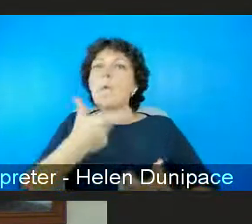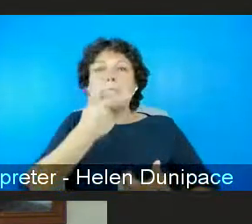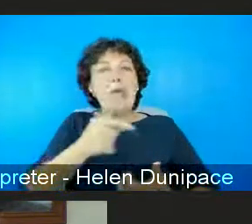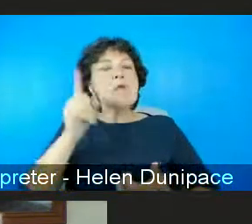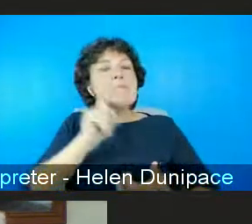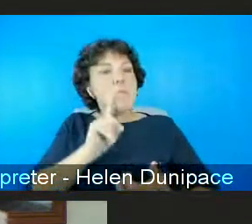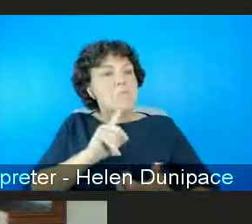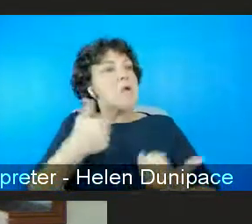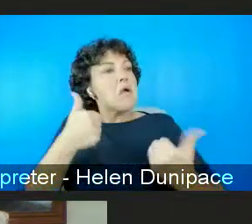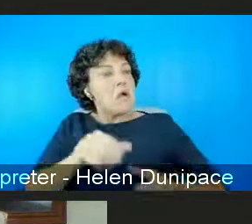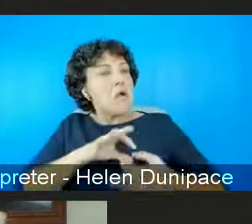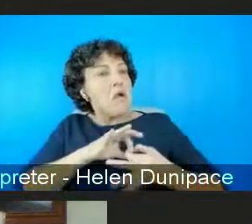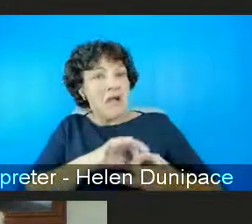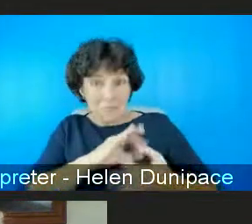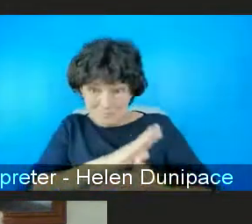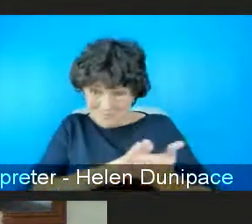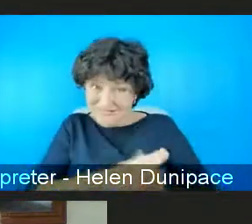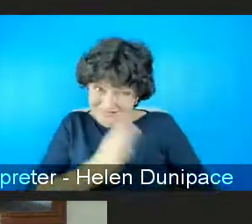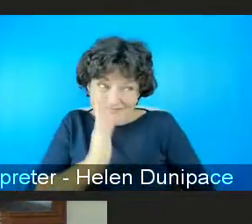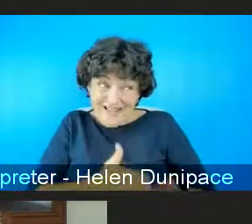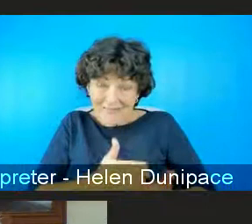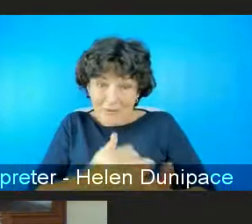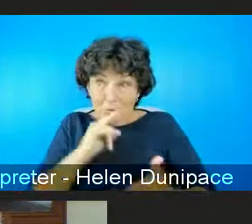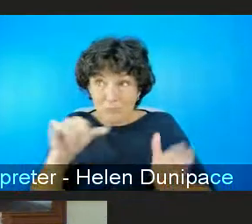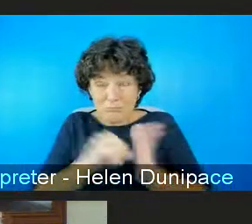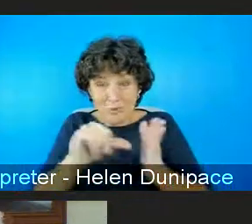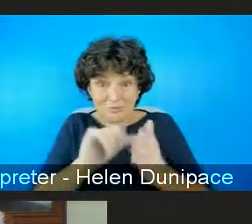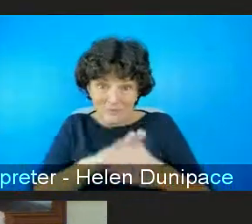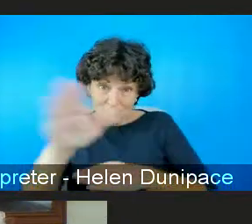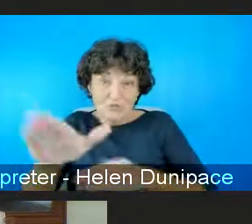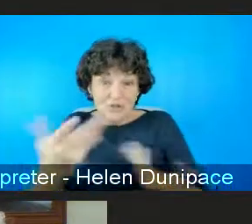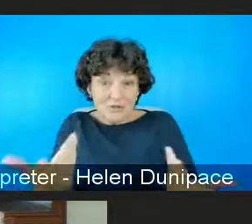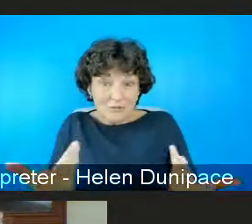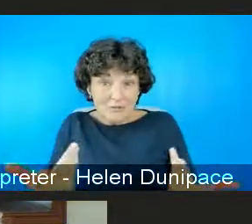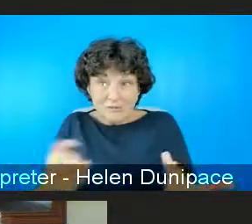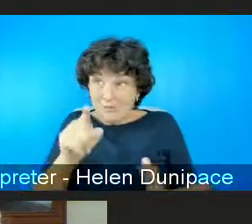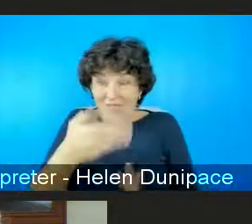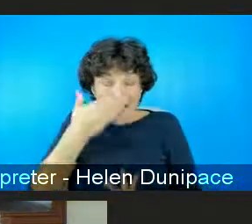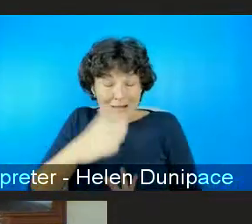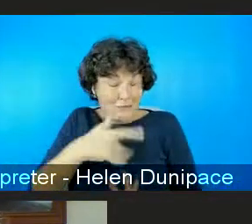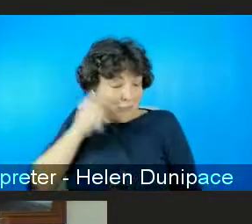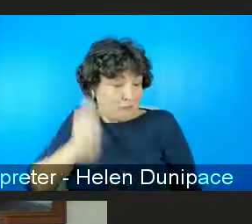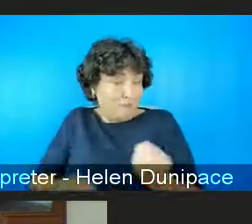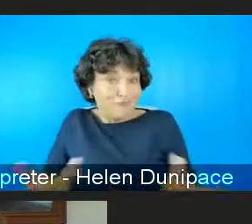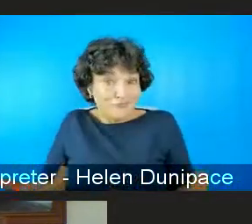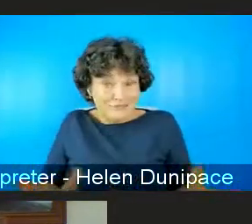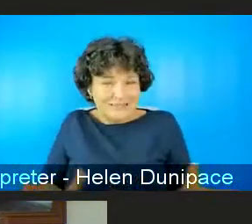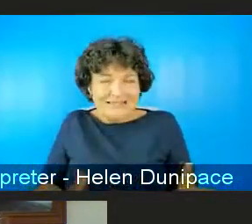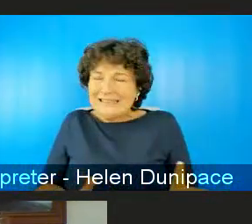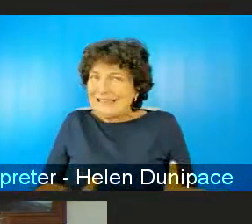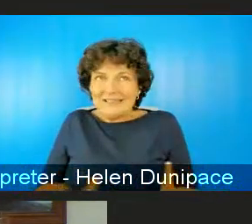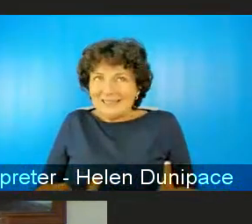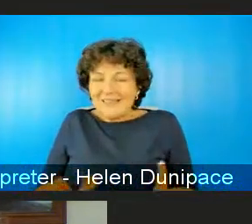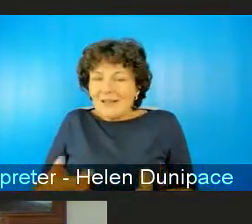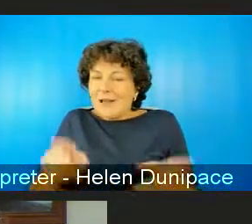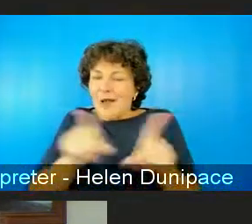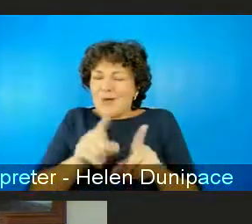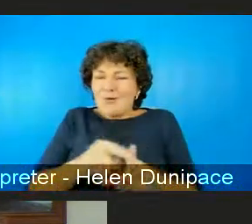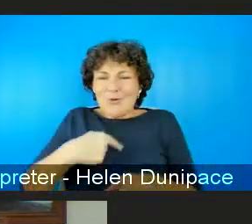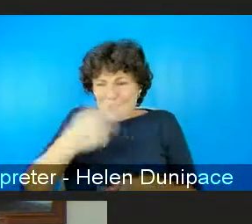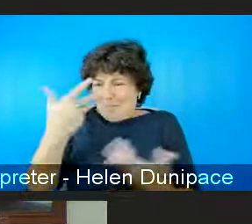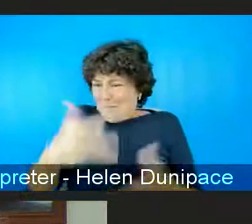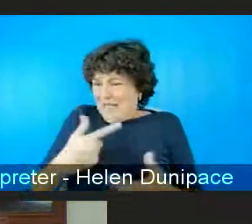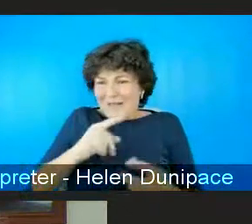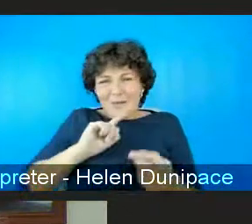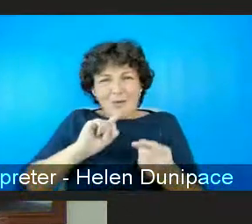that's going to create problems um i mean that's it feeds into a lot of the comments and the discussions